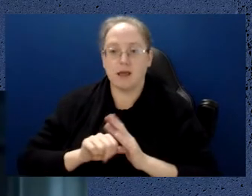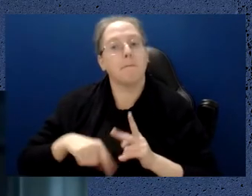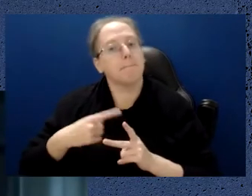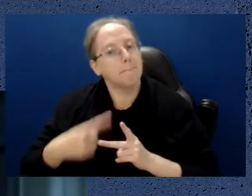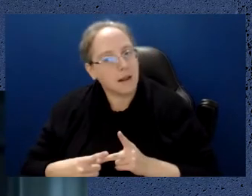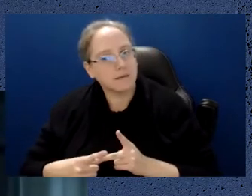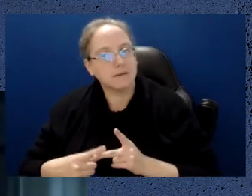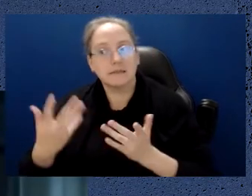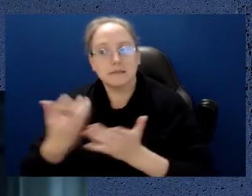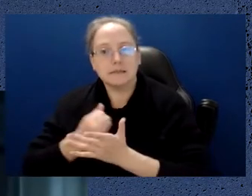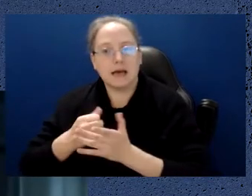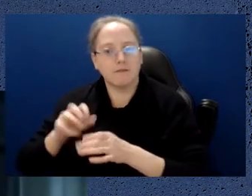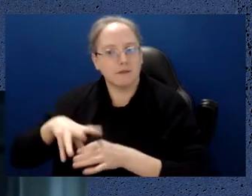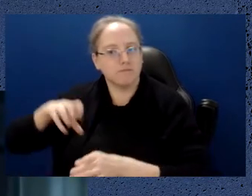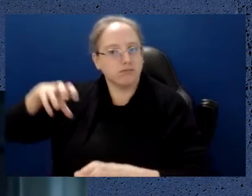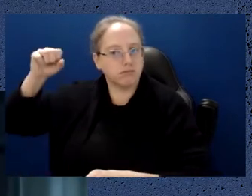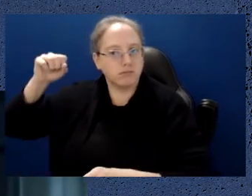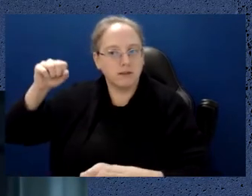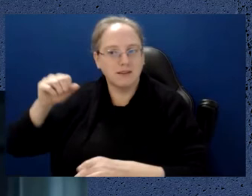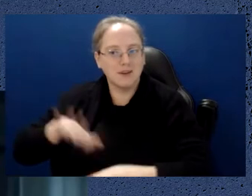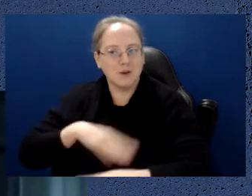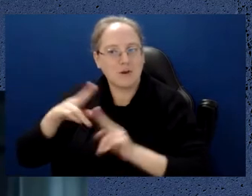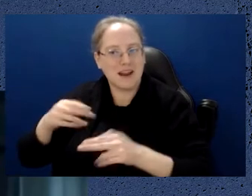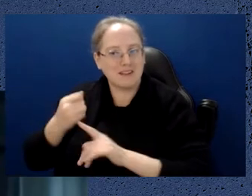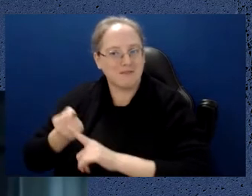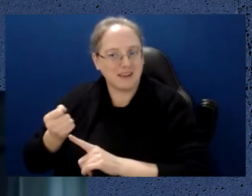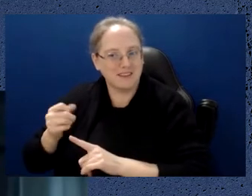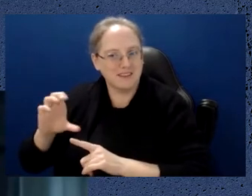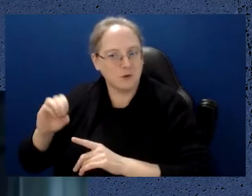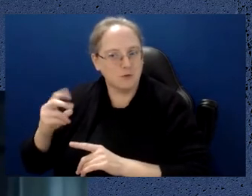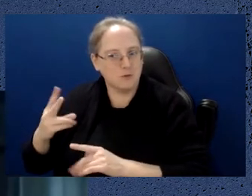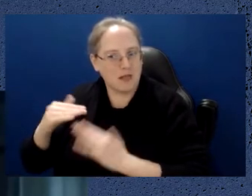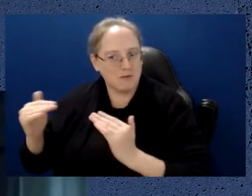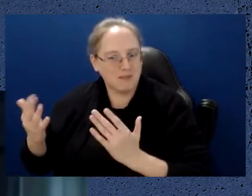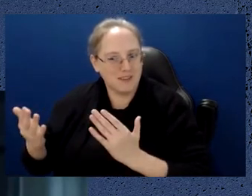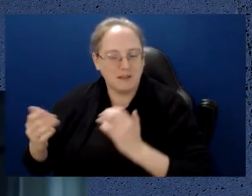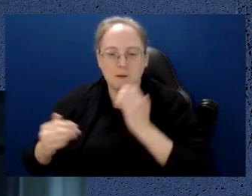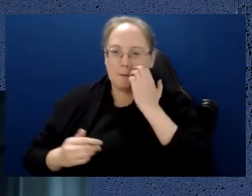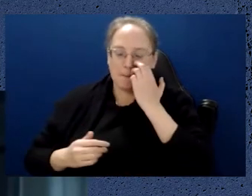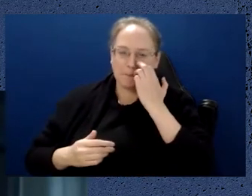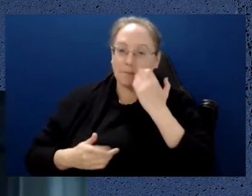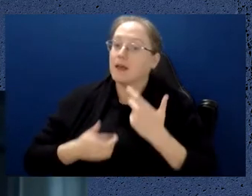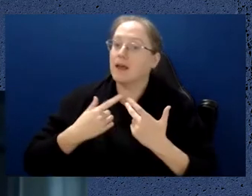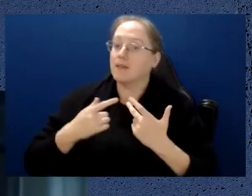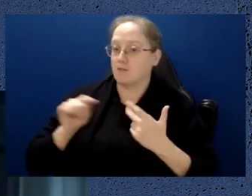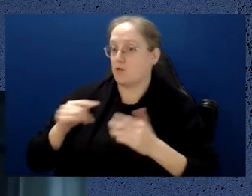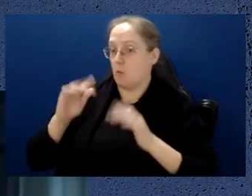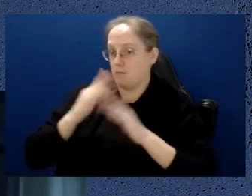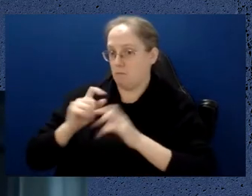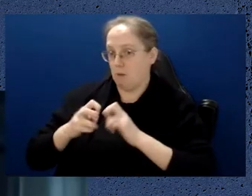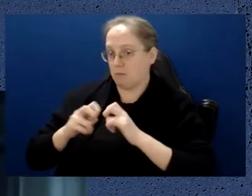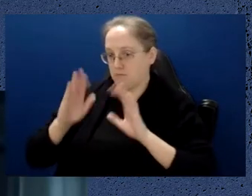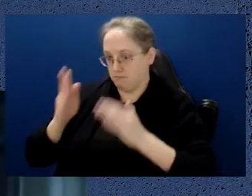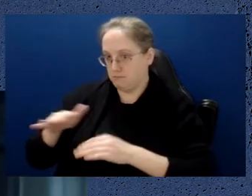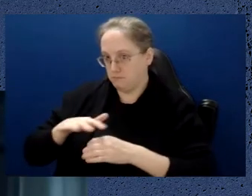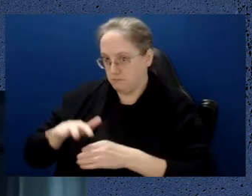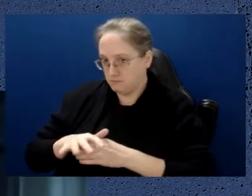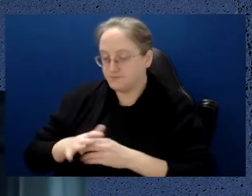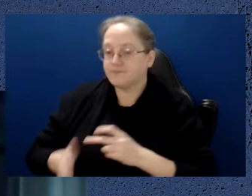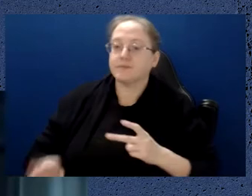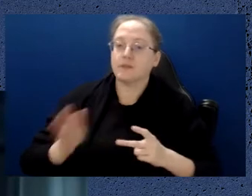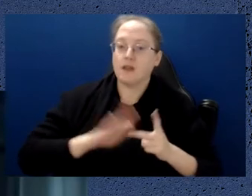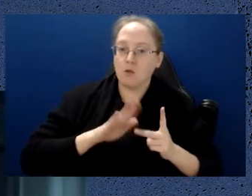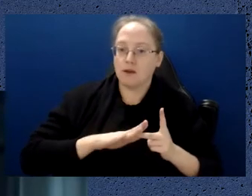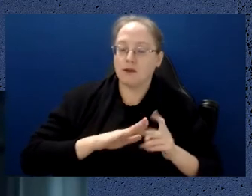effects. Another major problem that quantum computers, its hope, will solve is what's called